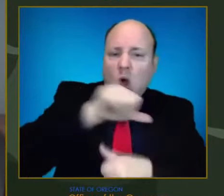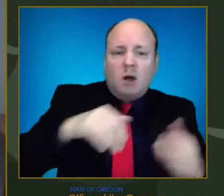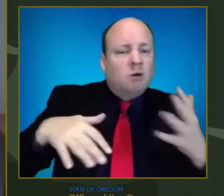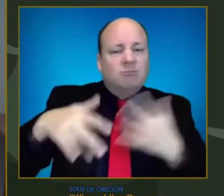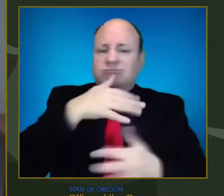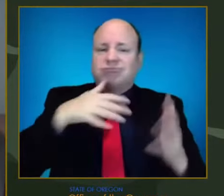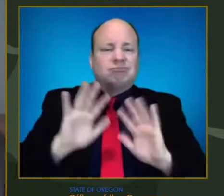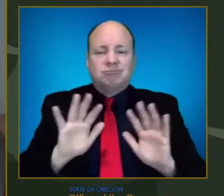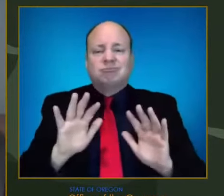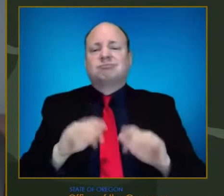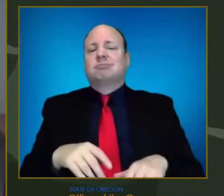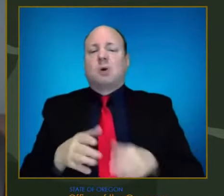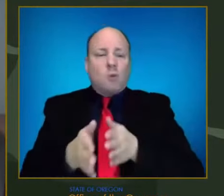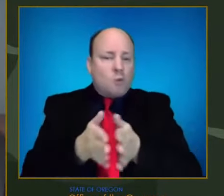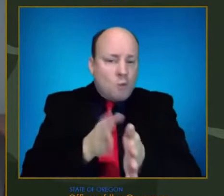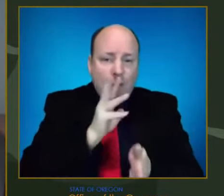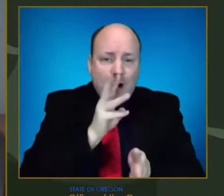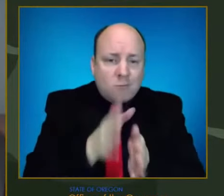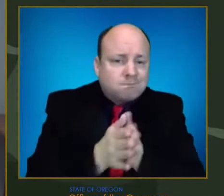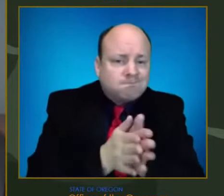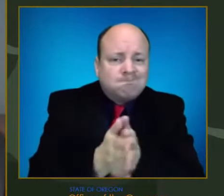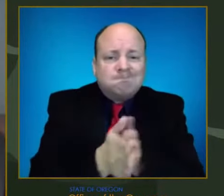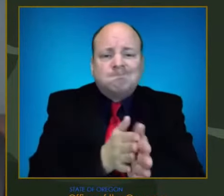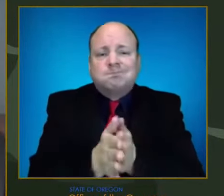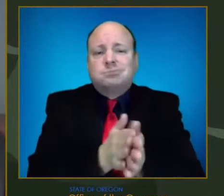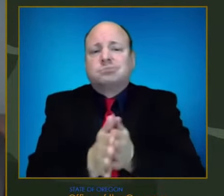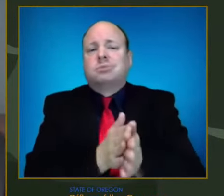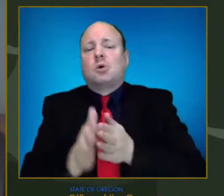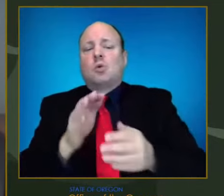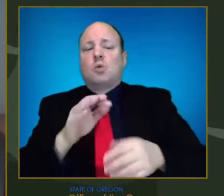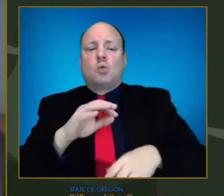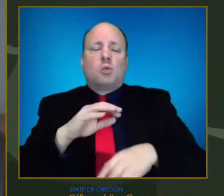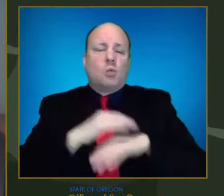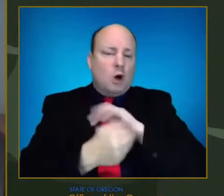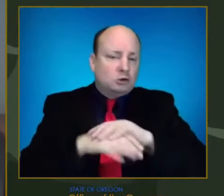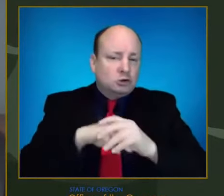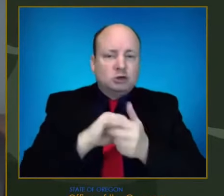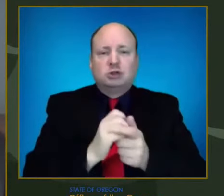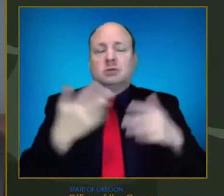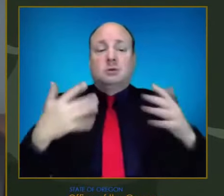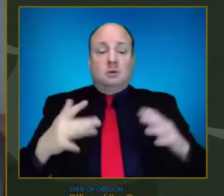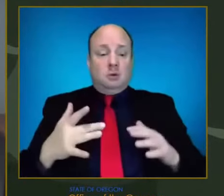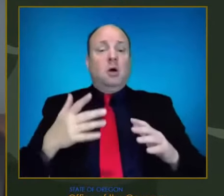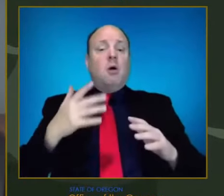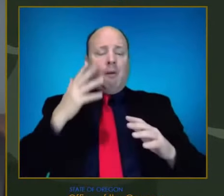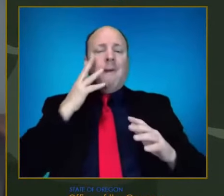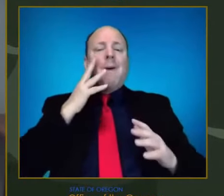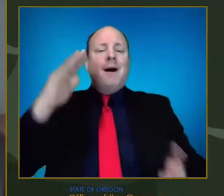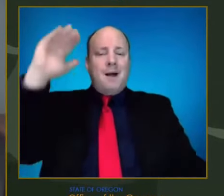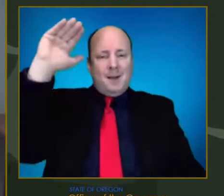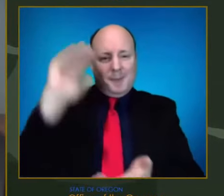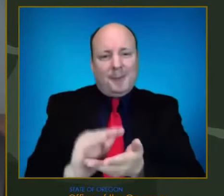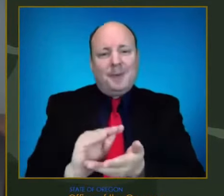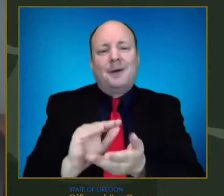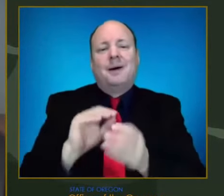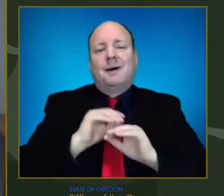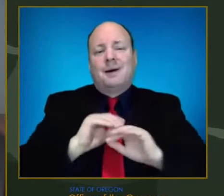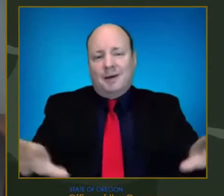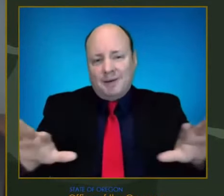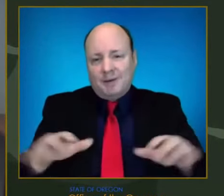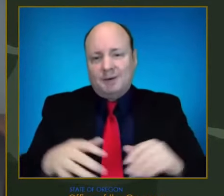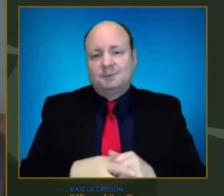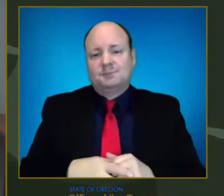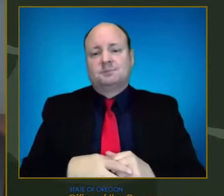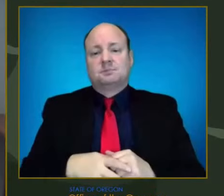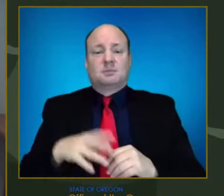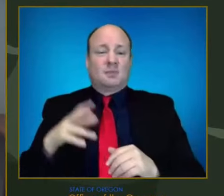illness and death from COVID-19. We simply cannot continue to see people die unnecessarily from